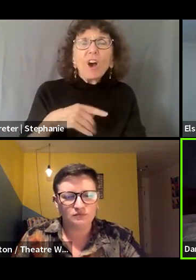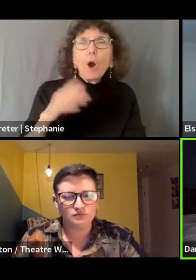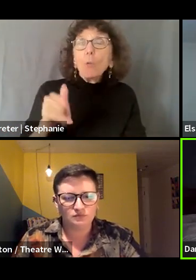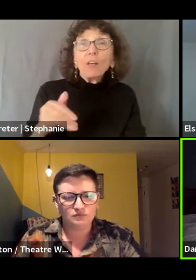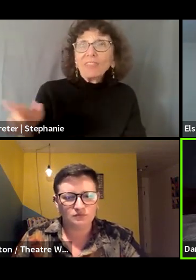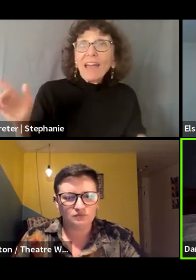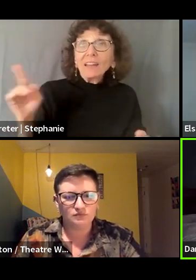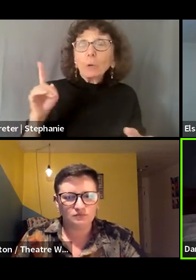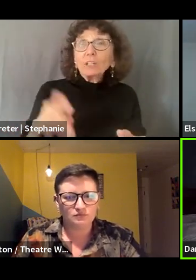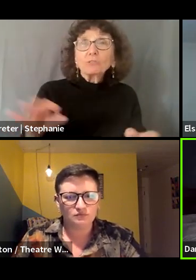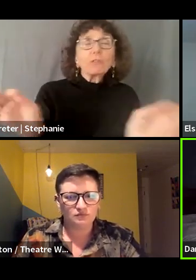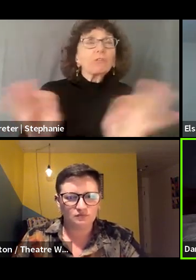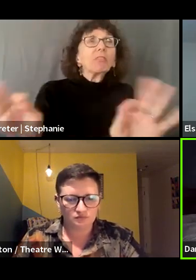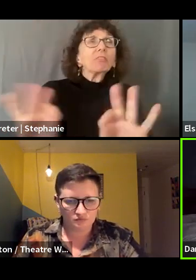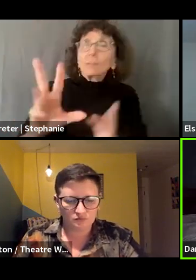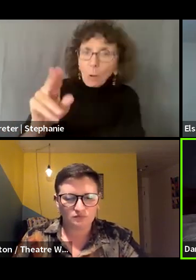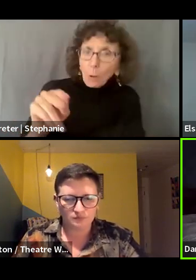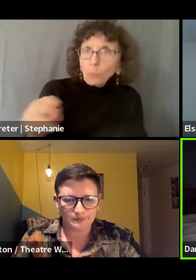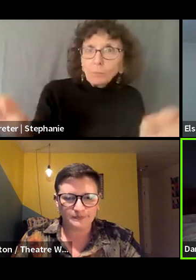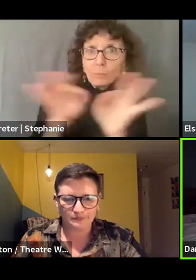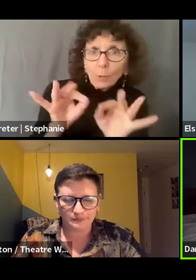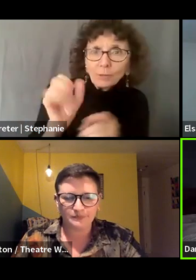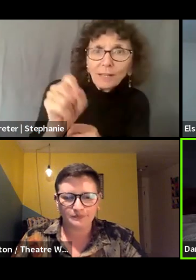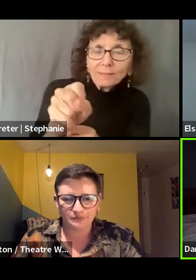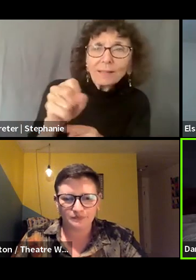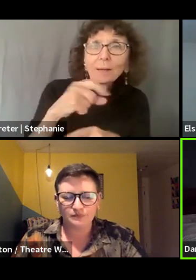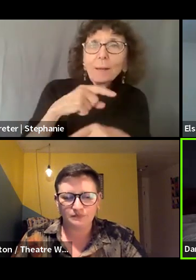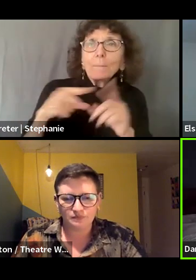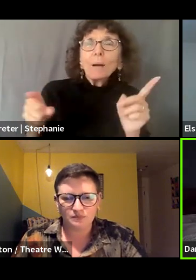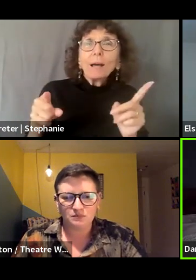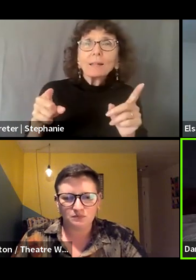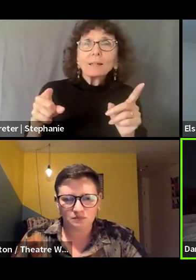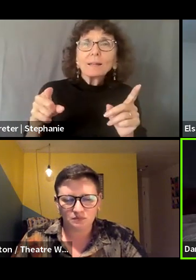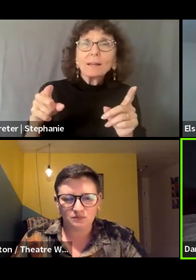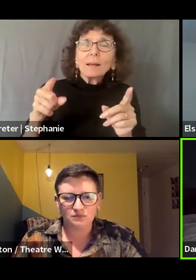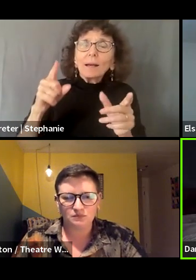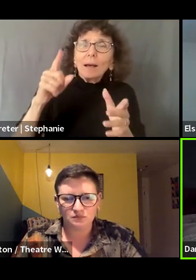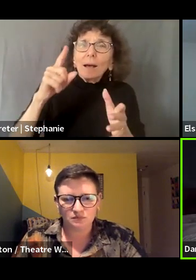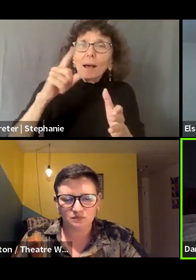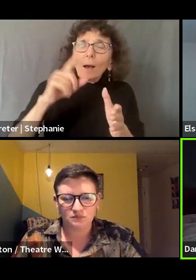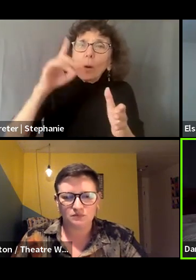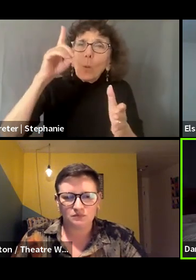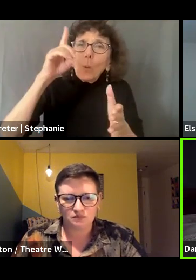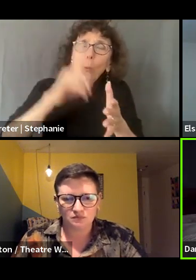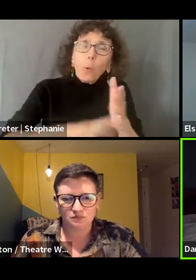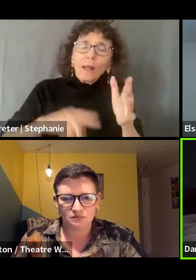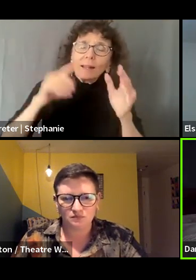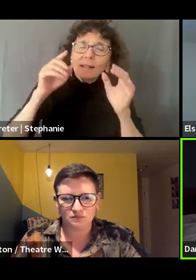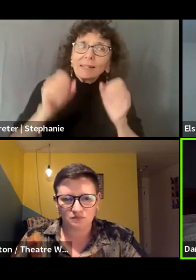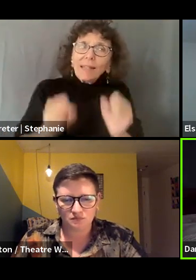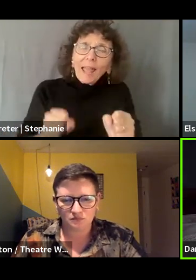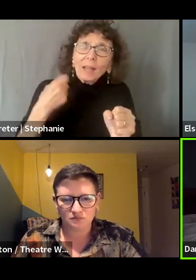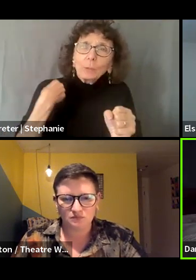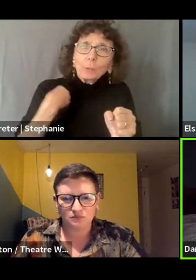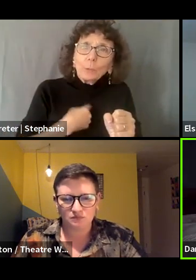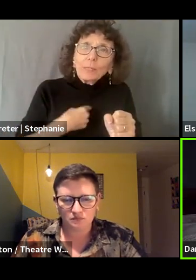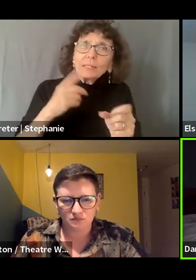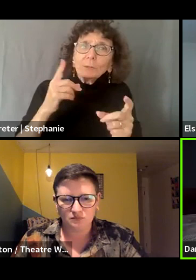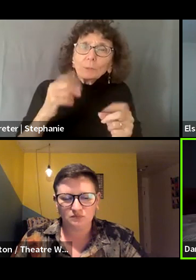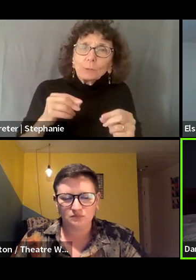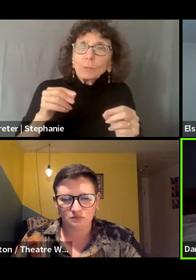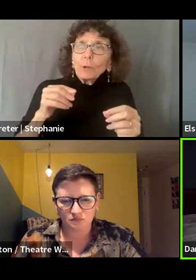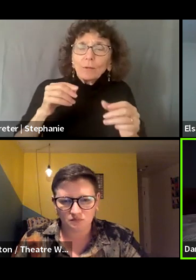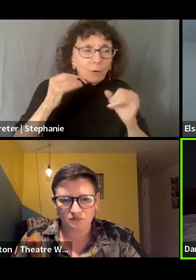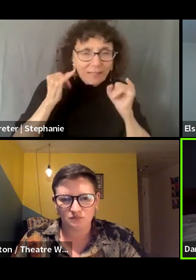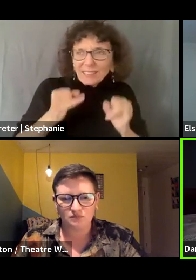but I also want to widen the like what participation and answering this can look like for us as individuals and for organizations